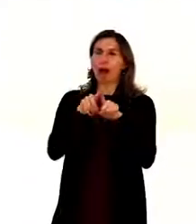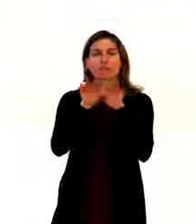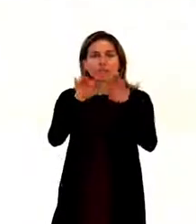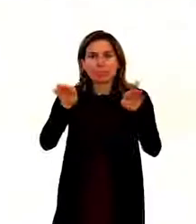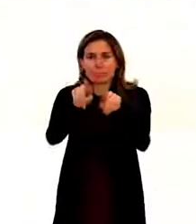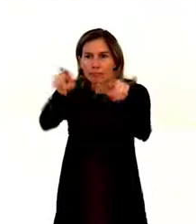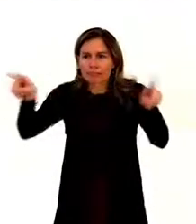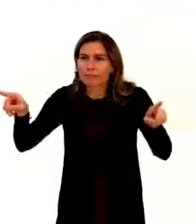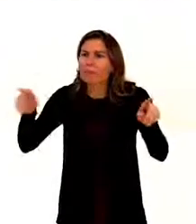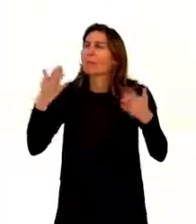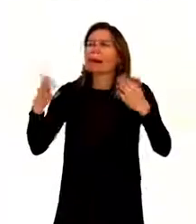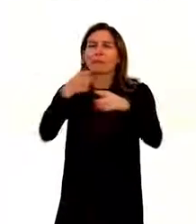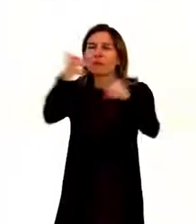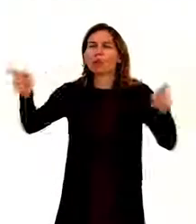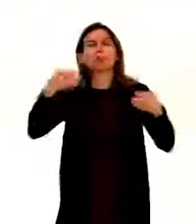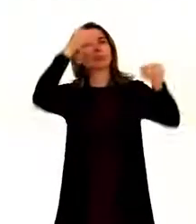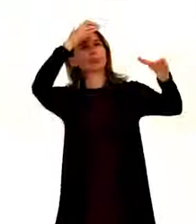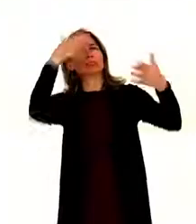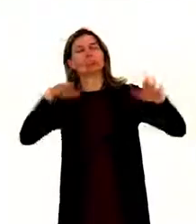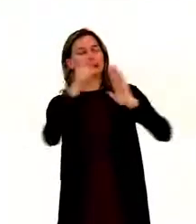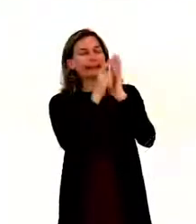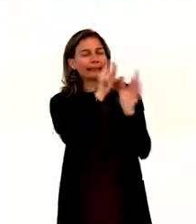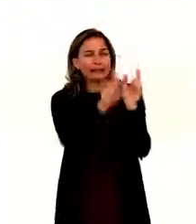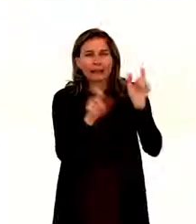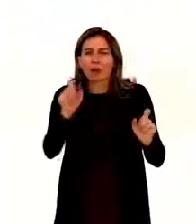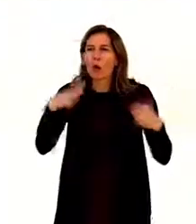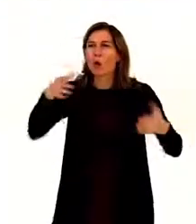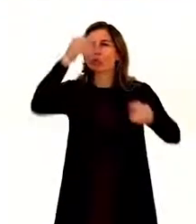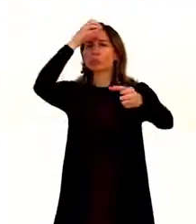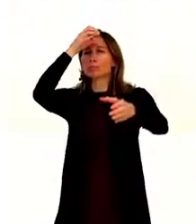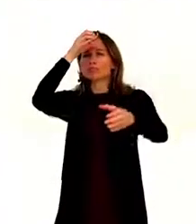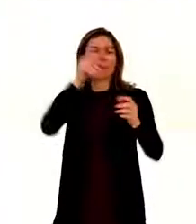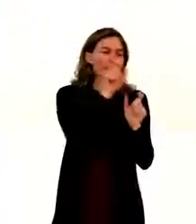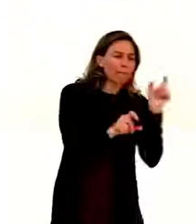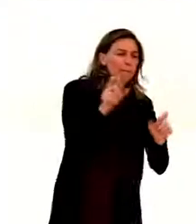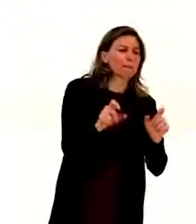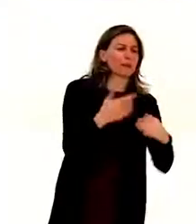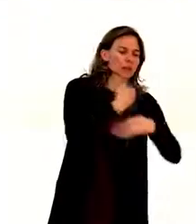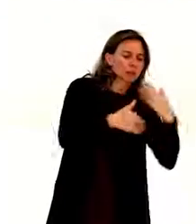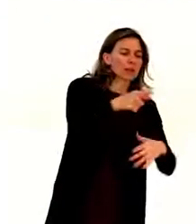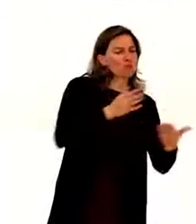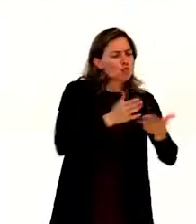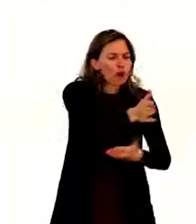to the legal practitioners, people who have expertise in the field of rights of persons with disabilities,